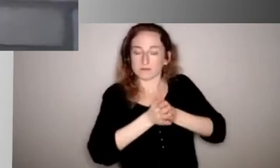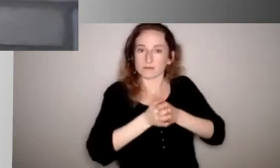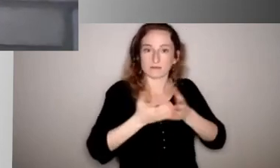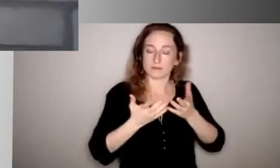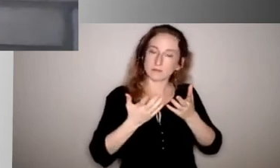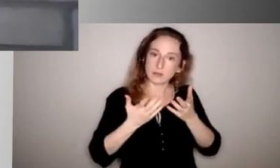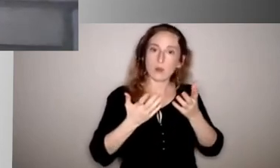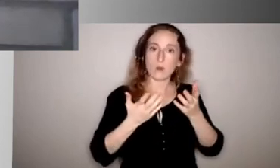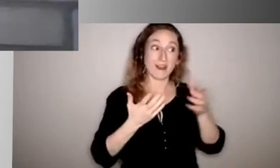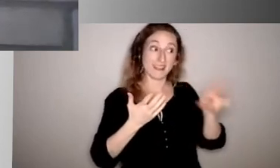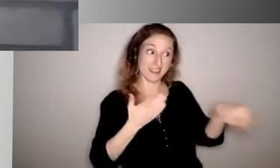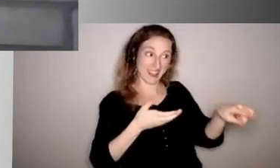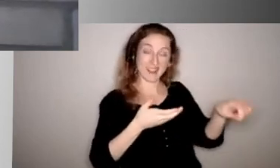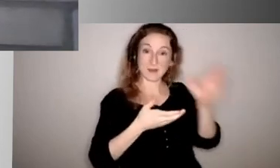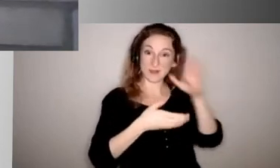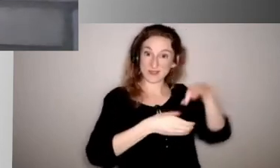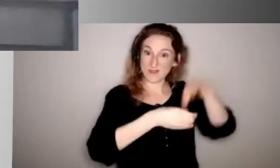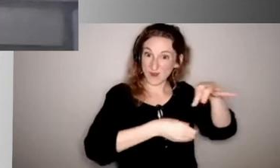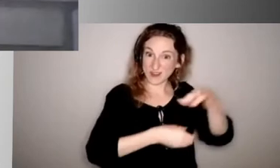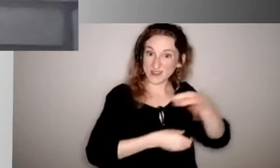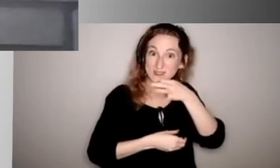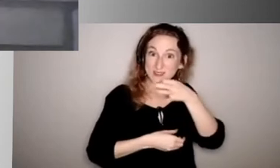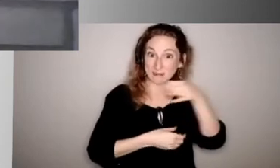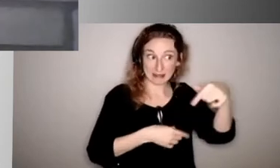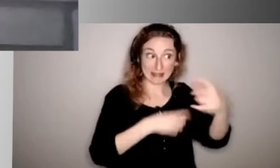And we have a lot to just talk through and say, hey,